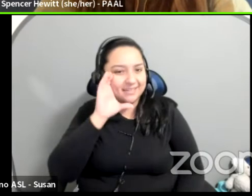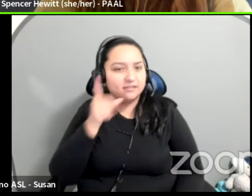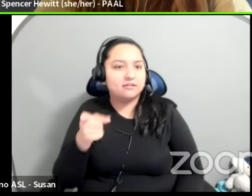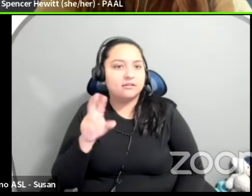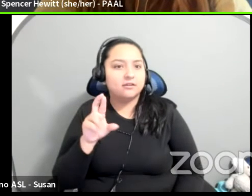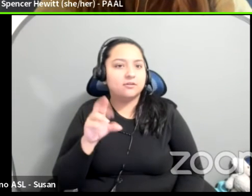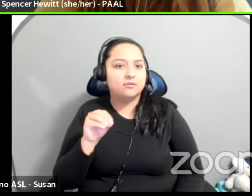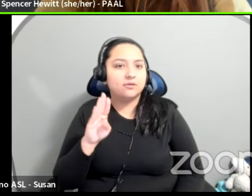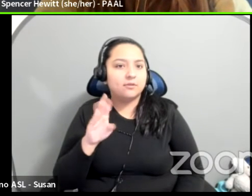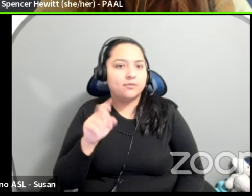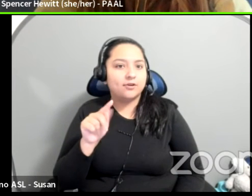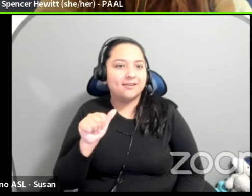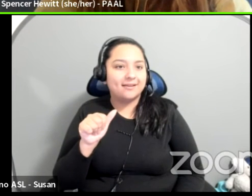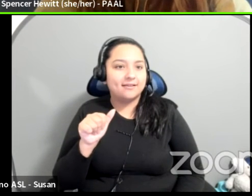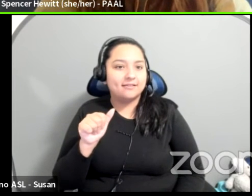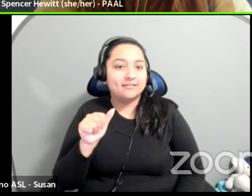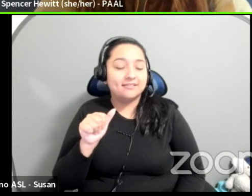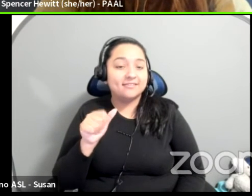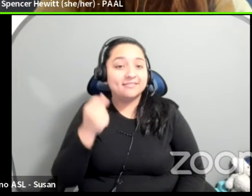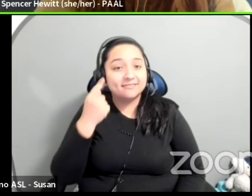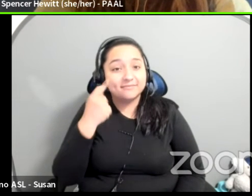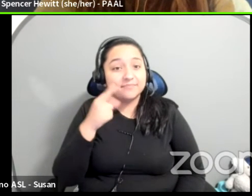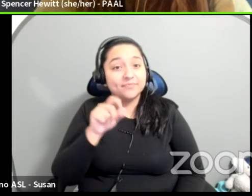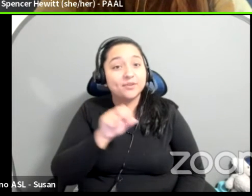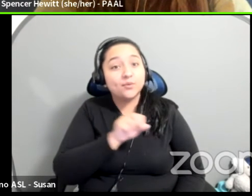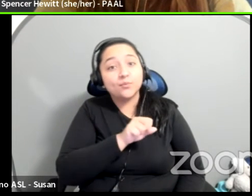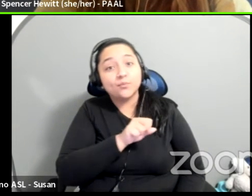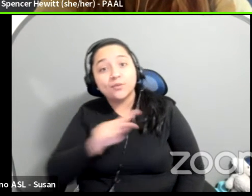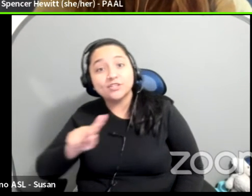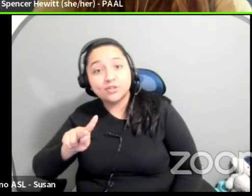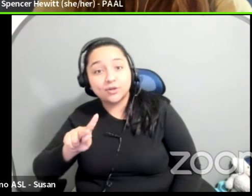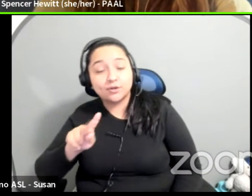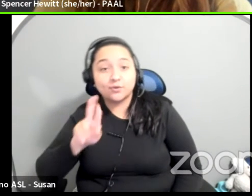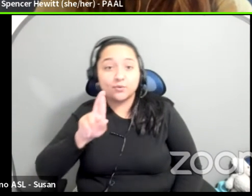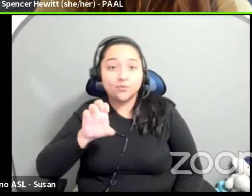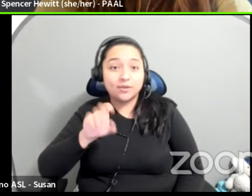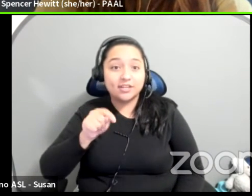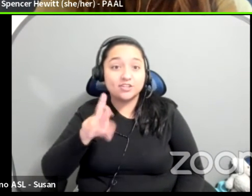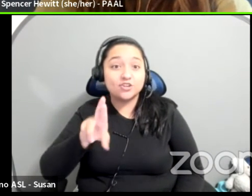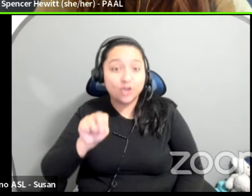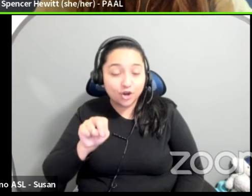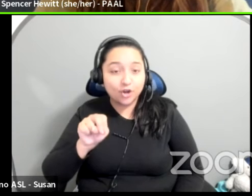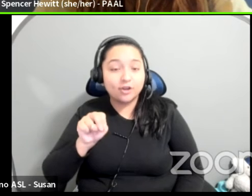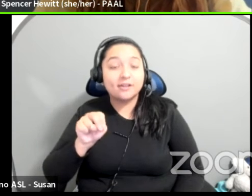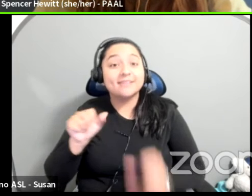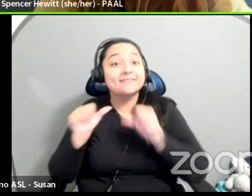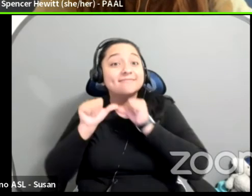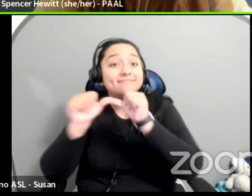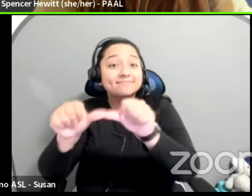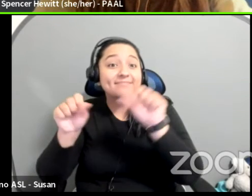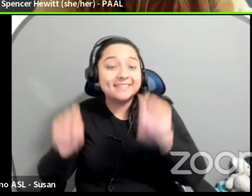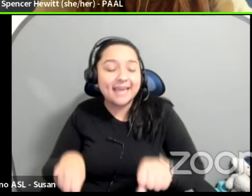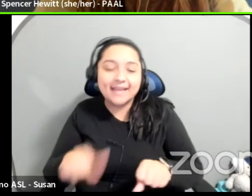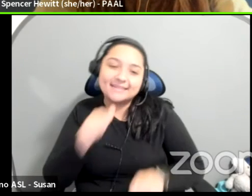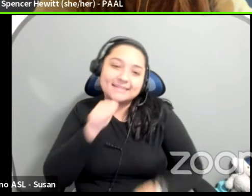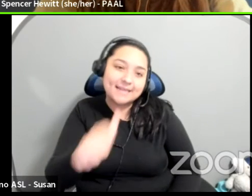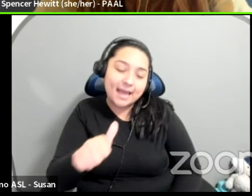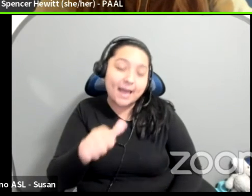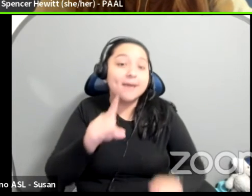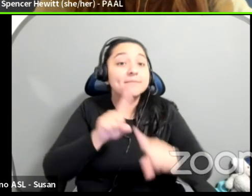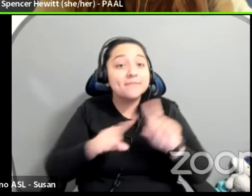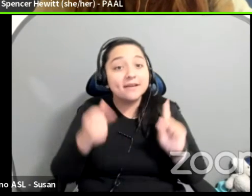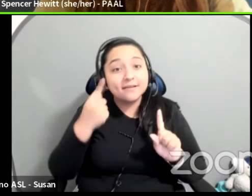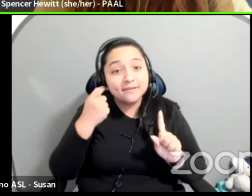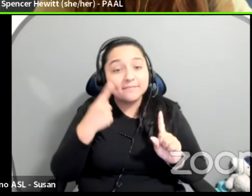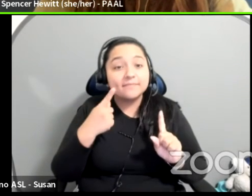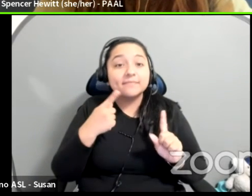returning is not sustainable and not possible, but rebuilding is the only hope for sustainable work. Um, and as we're